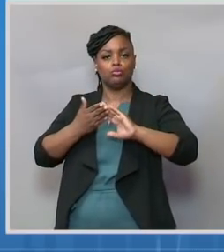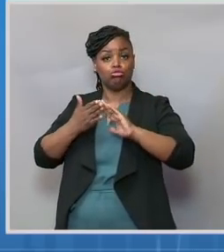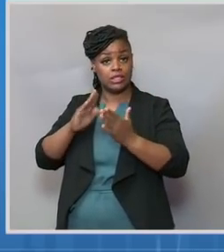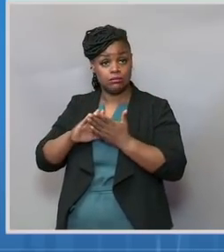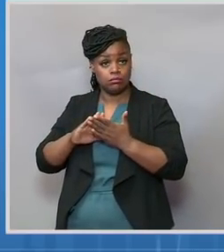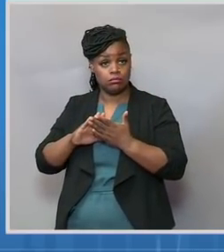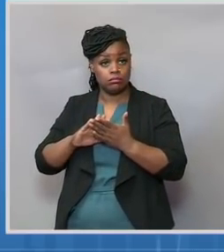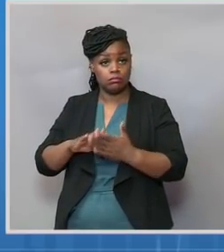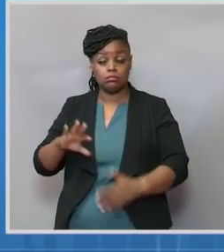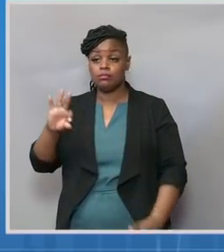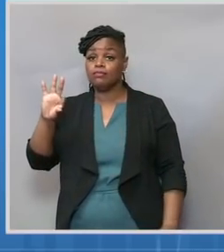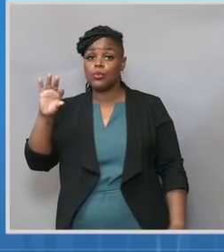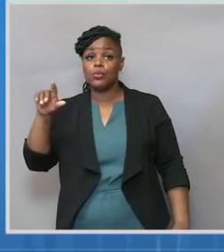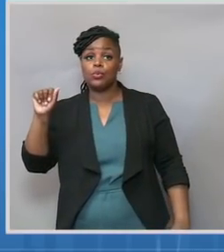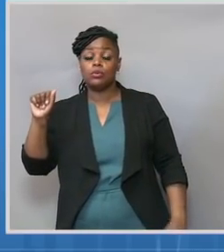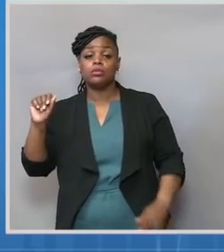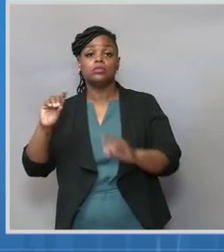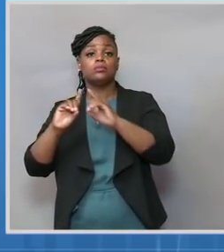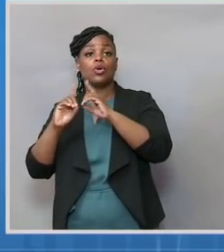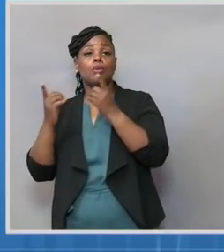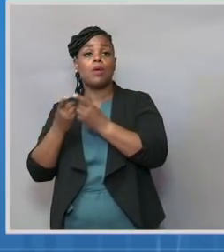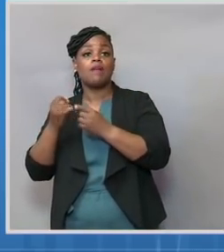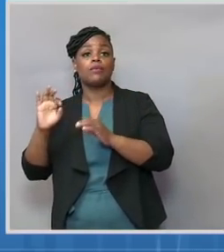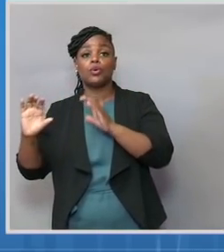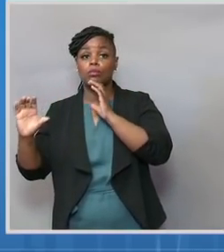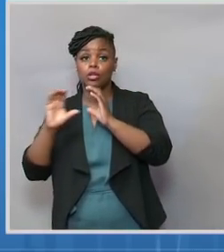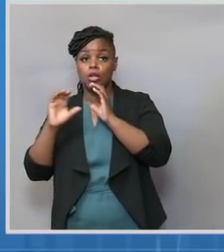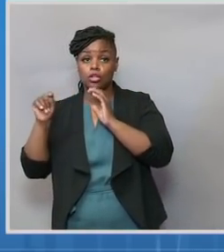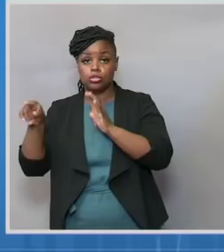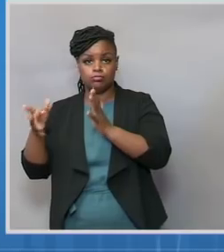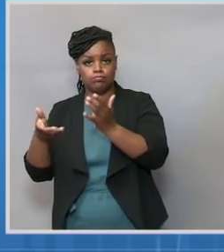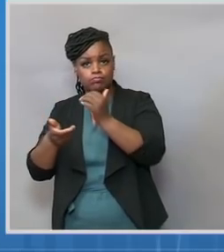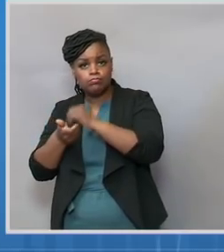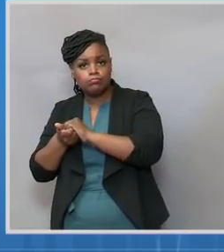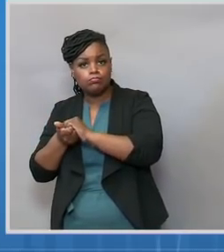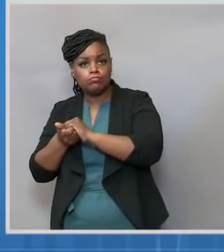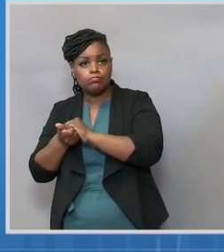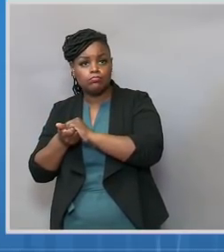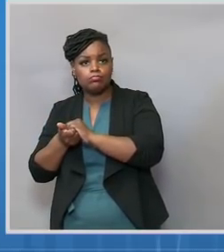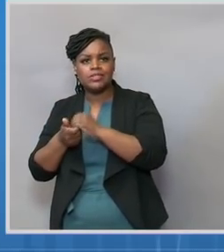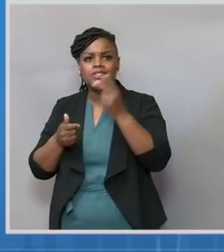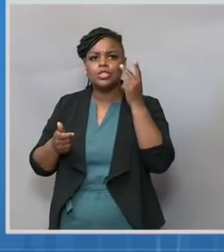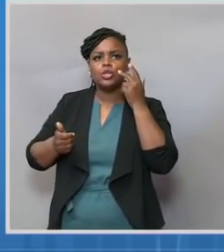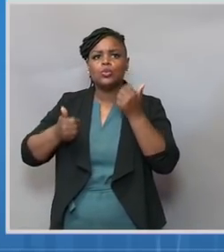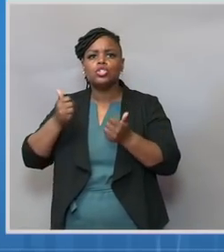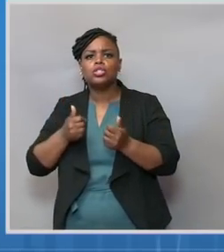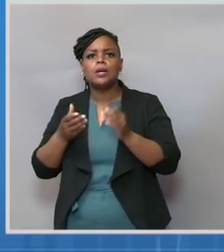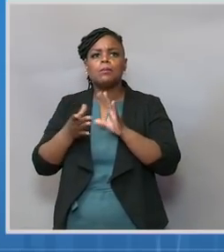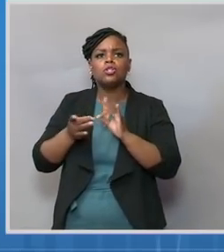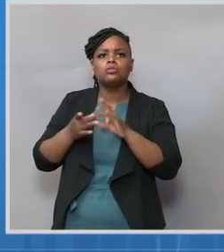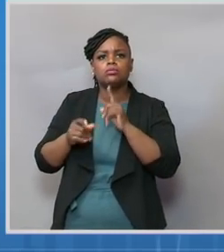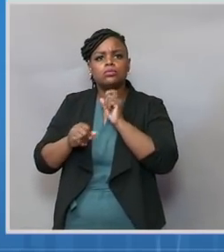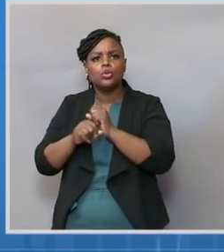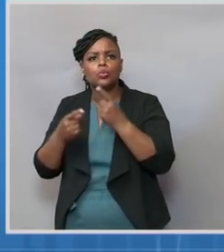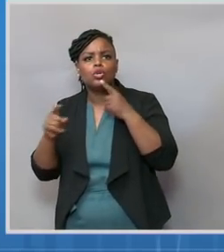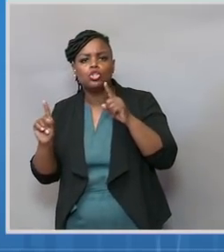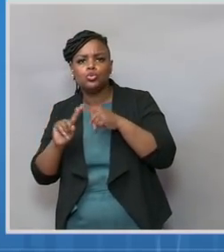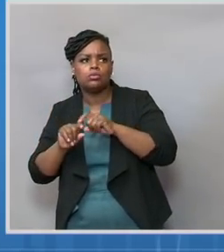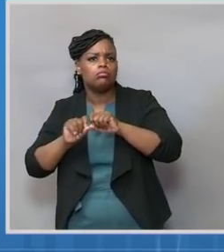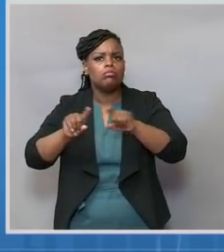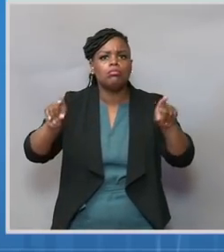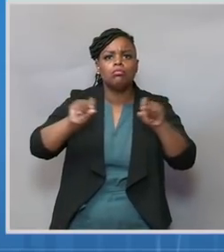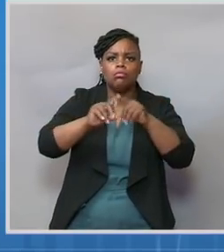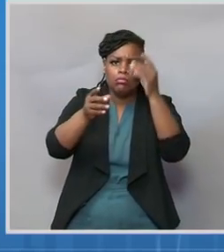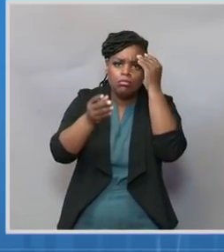Public Interest Communications to research what messages work best to communicate about vaccines with manufacturing teams and communities.